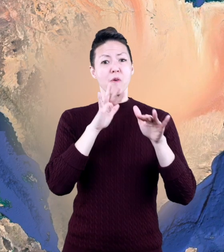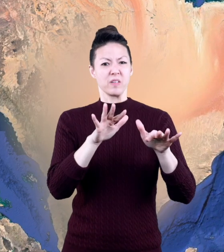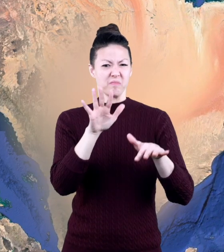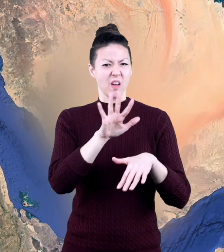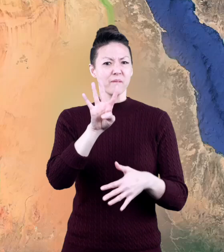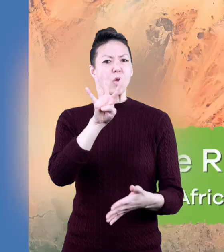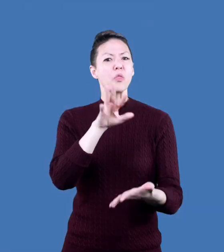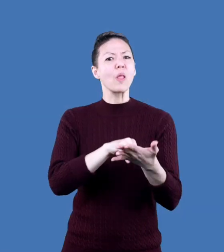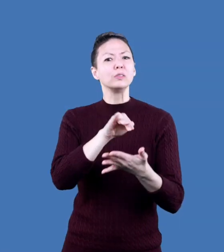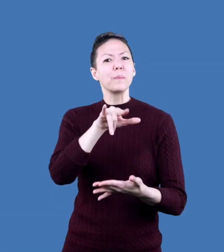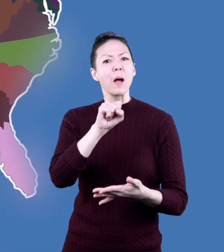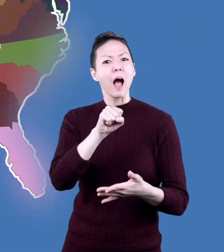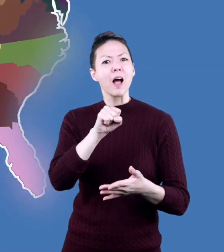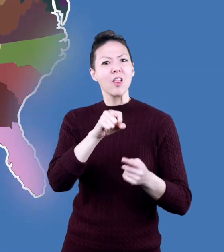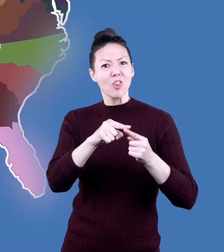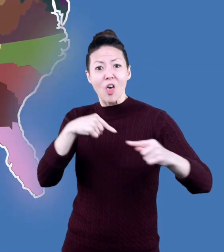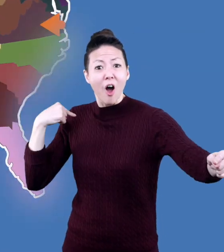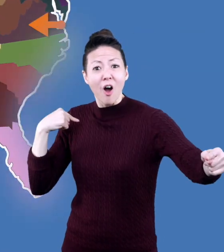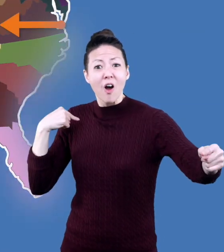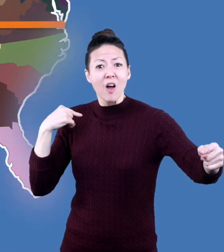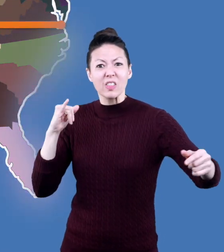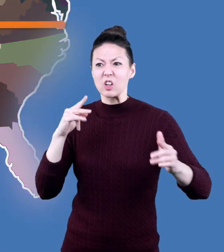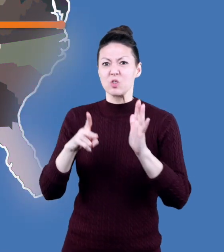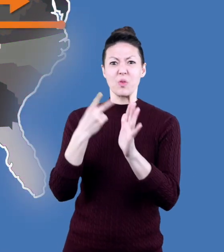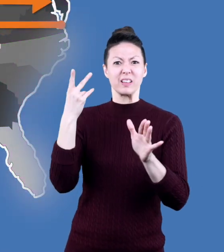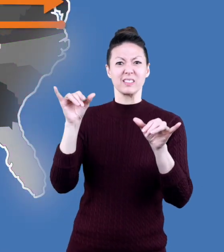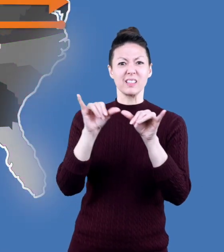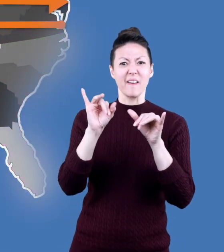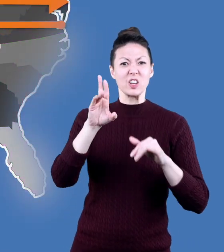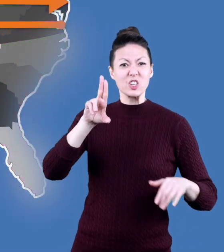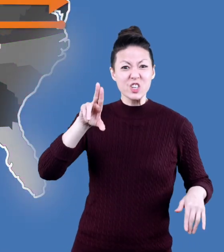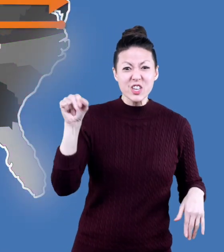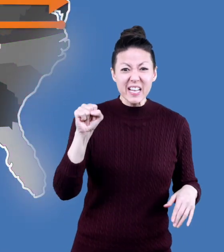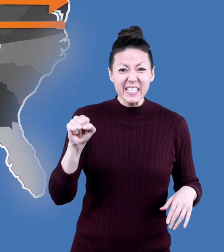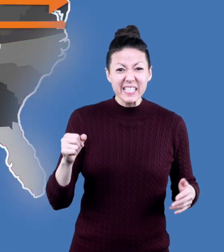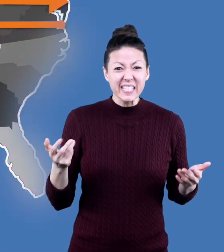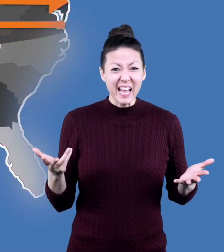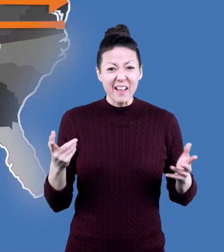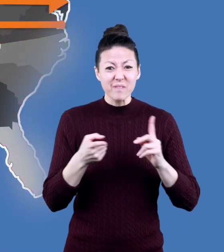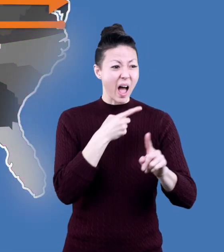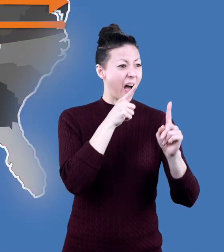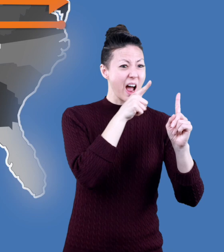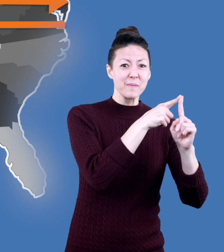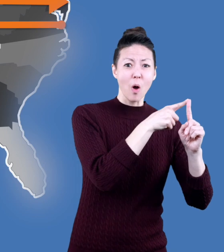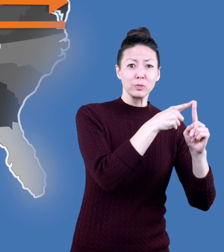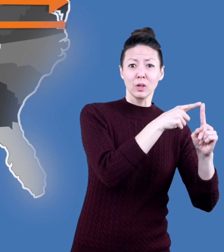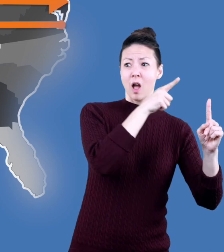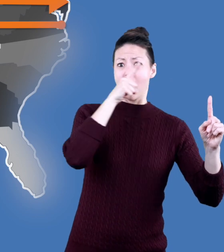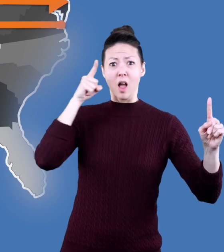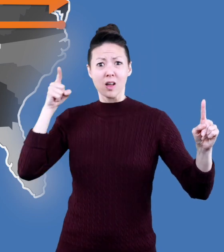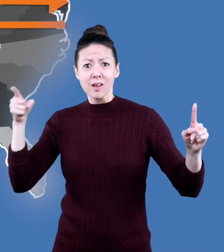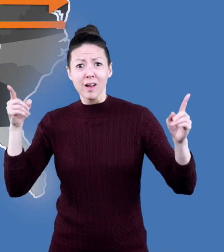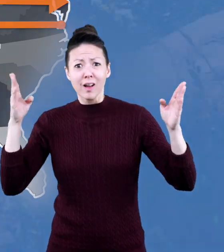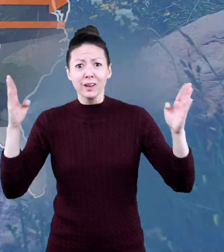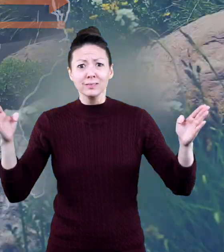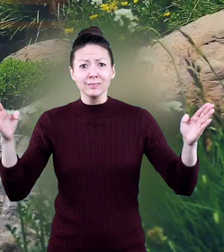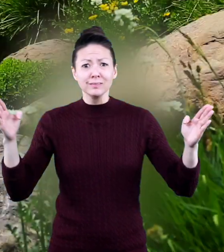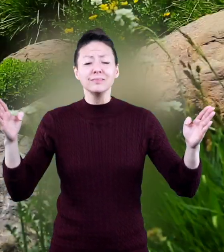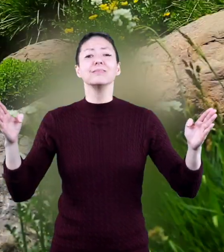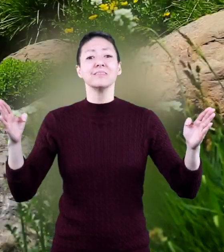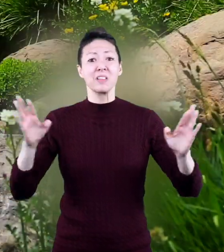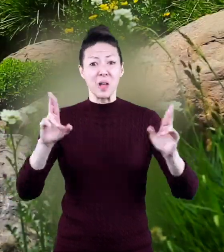are around 4 000 miles long which is about twice the length of the united states from coast to coast